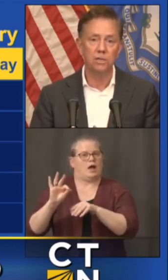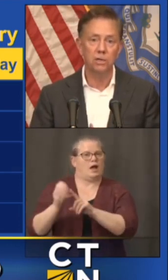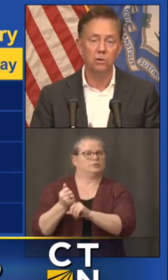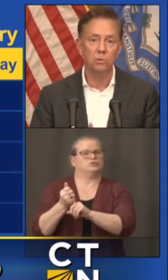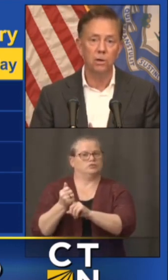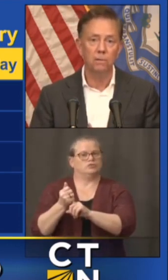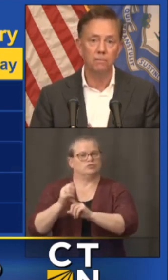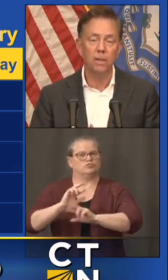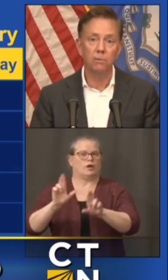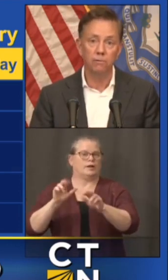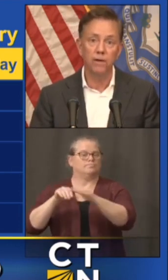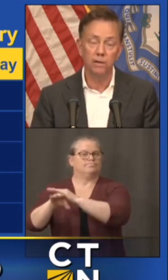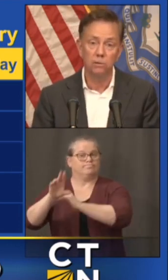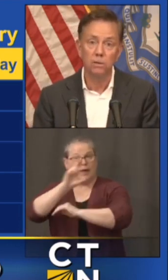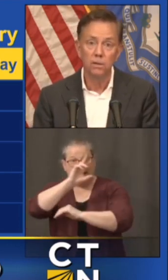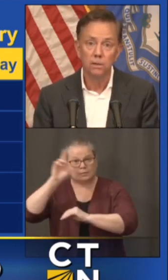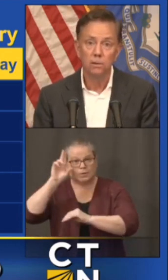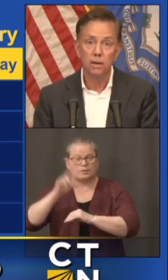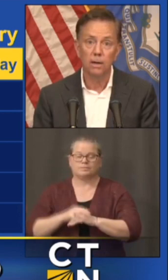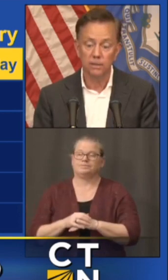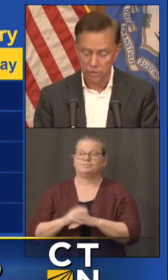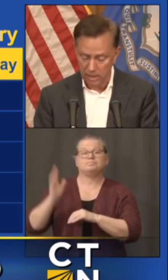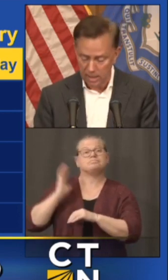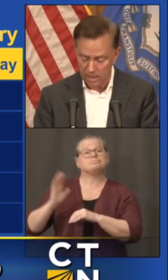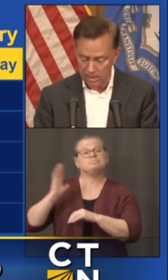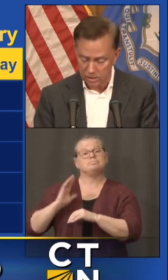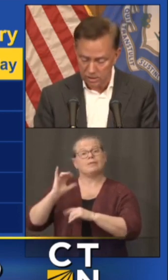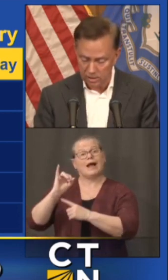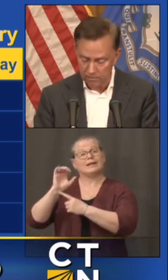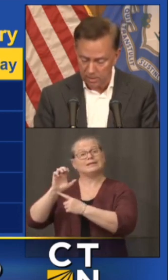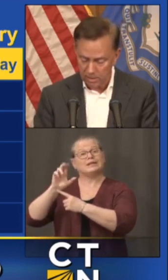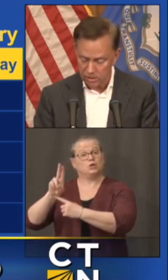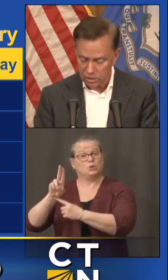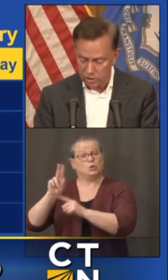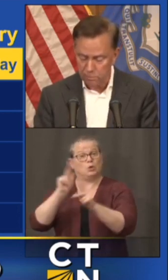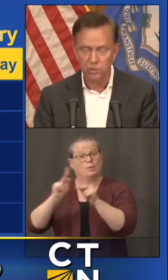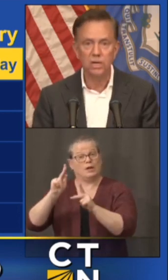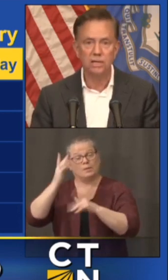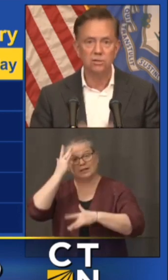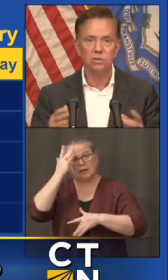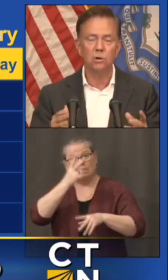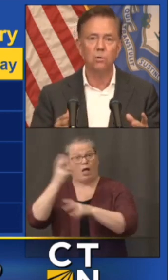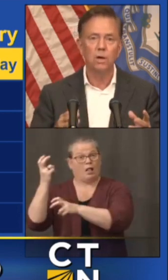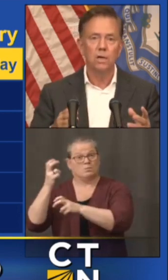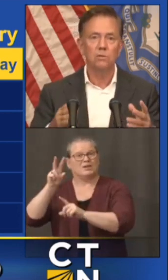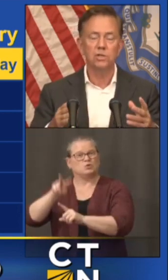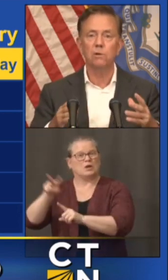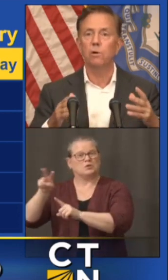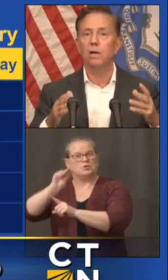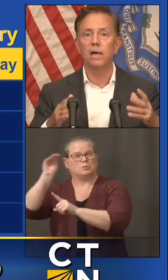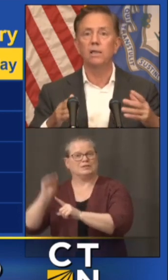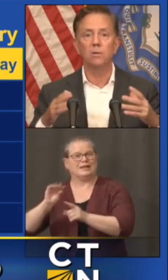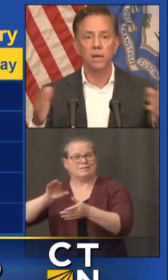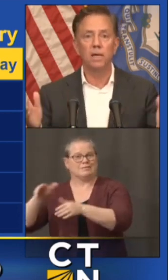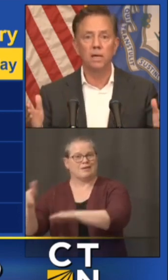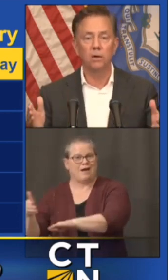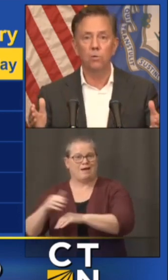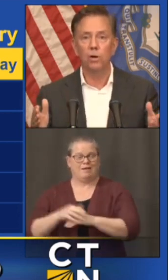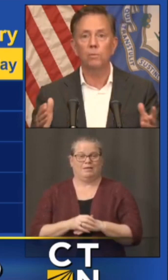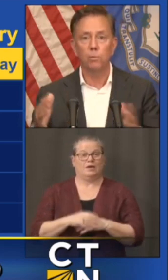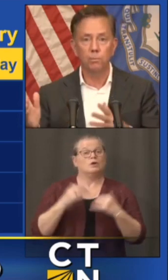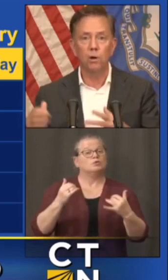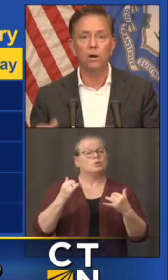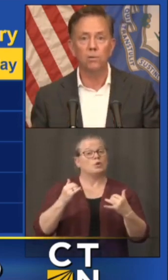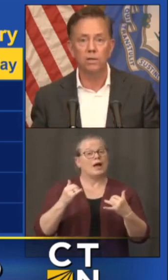in the ICU they were fatal today it's six percent so you see where again they're making